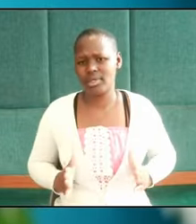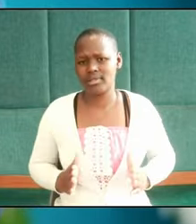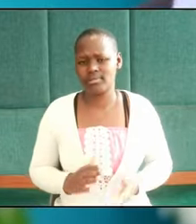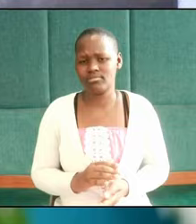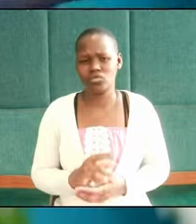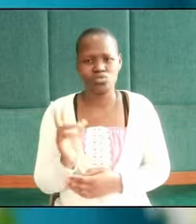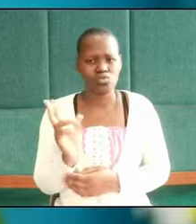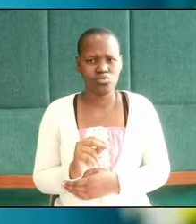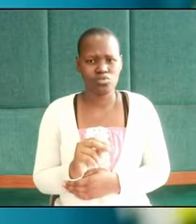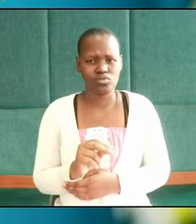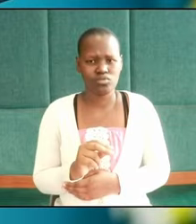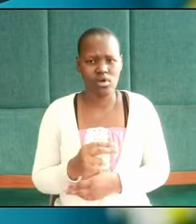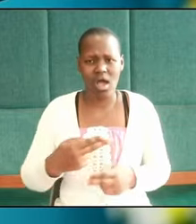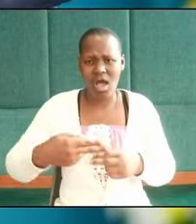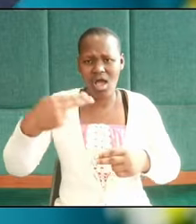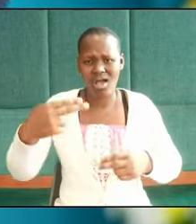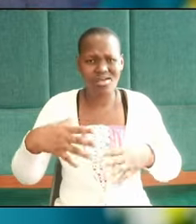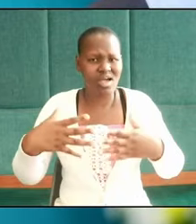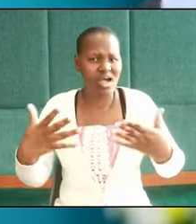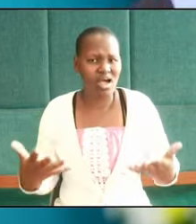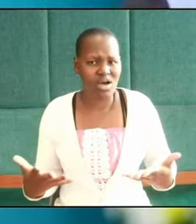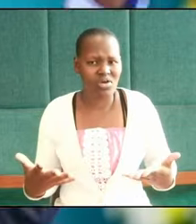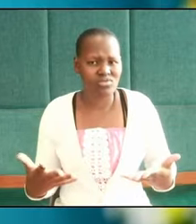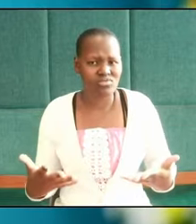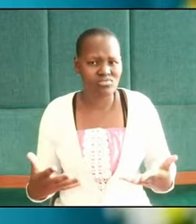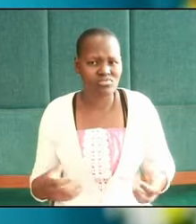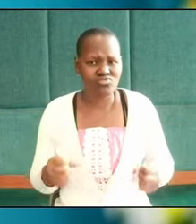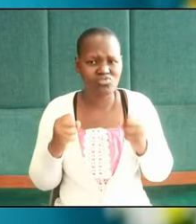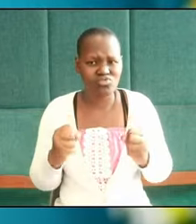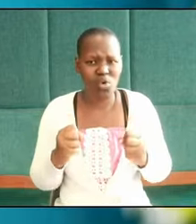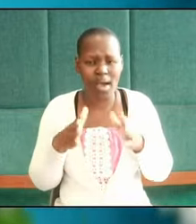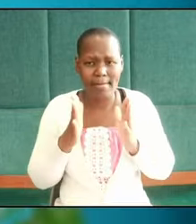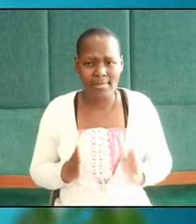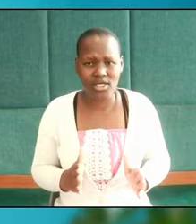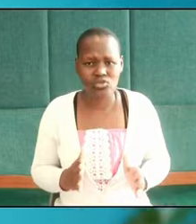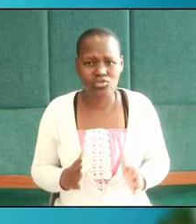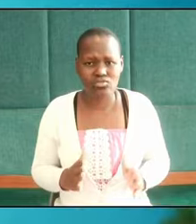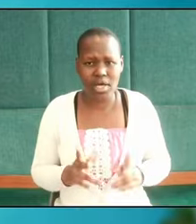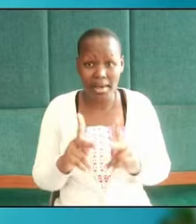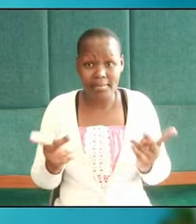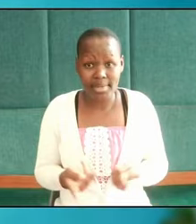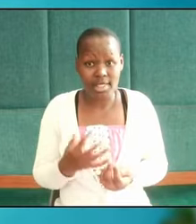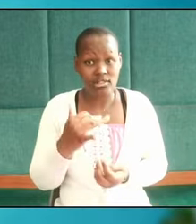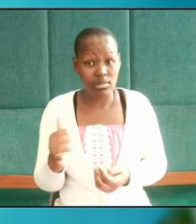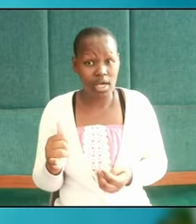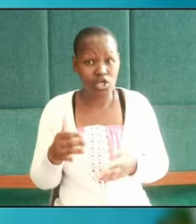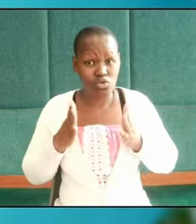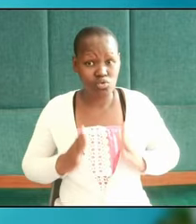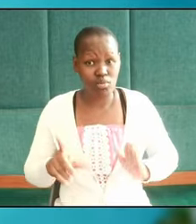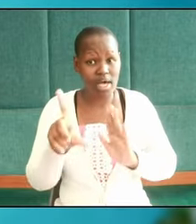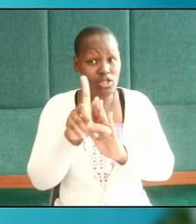however high and lofty the person is placed by human laws